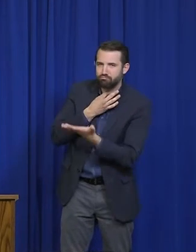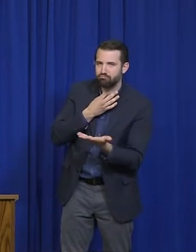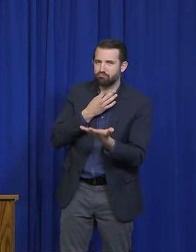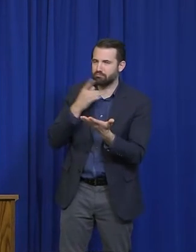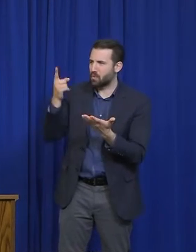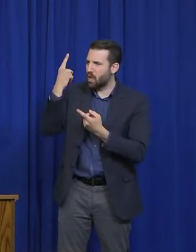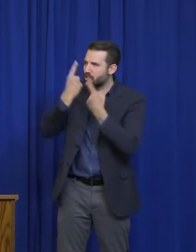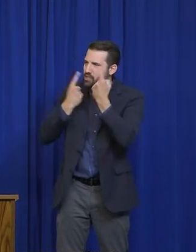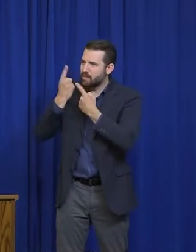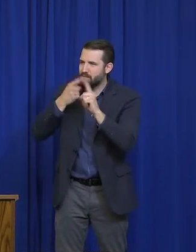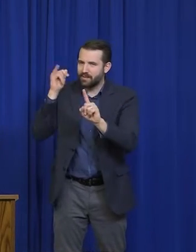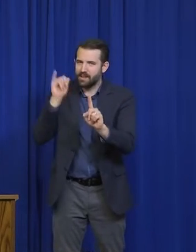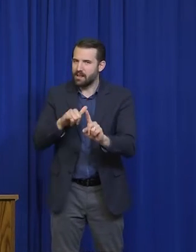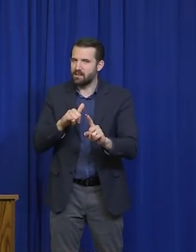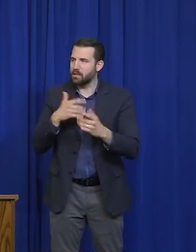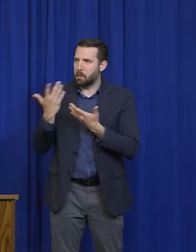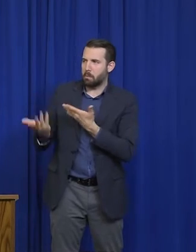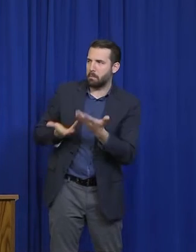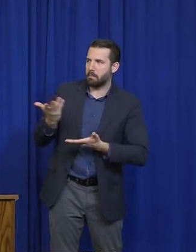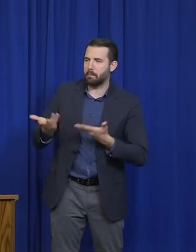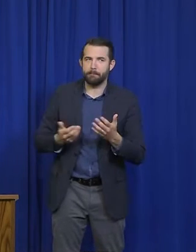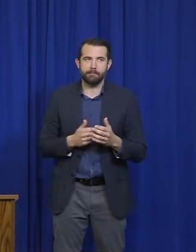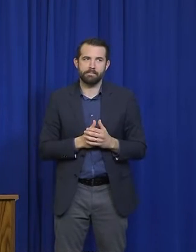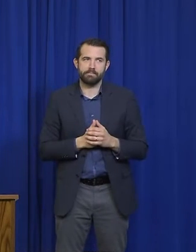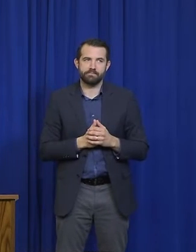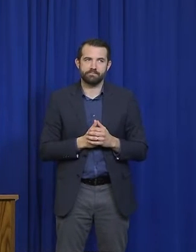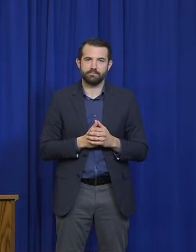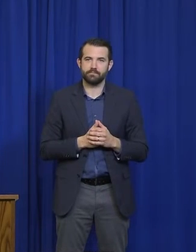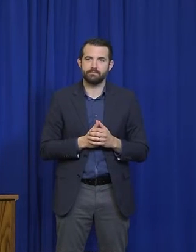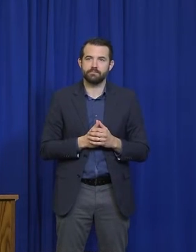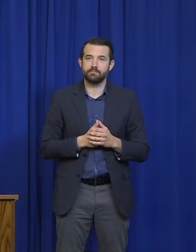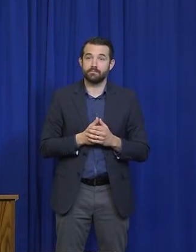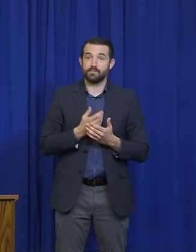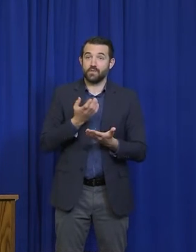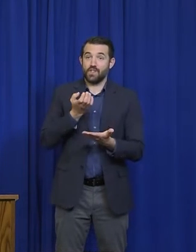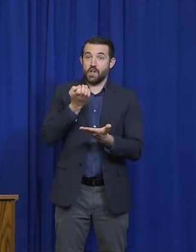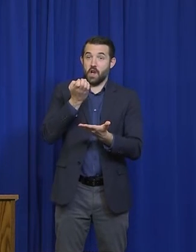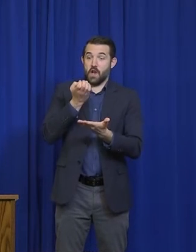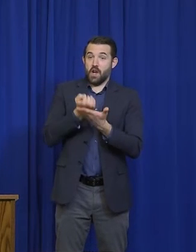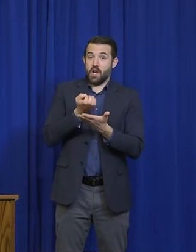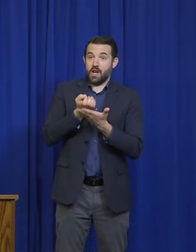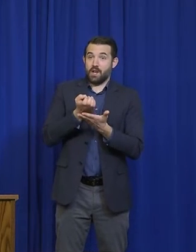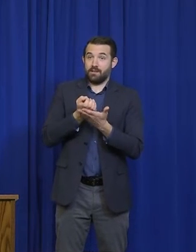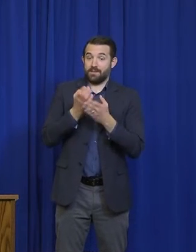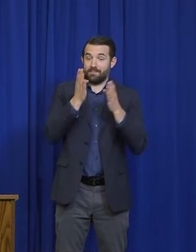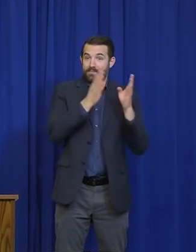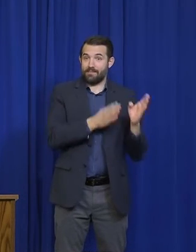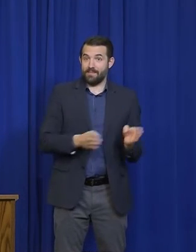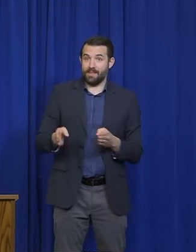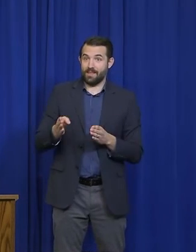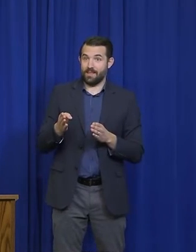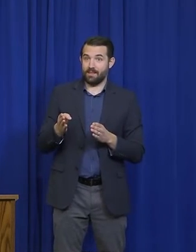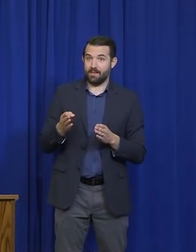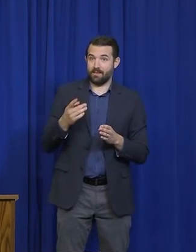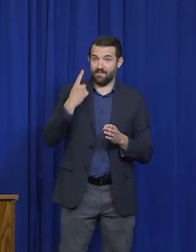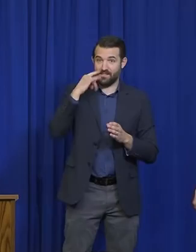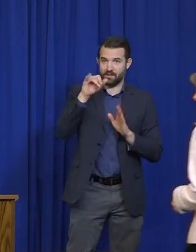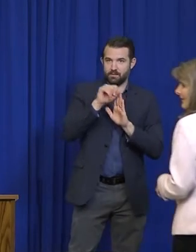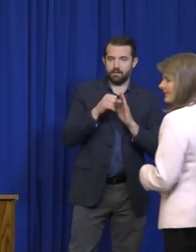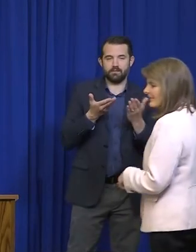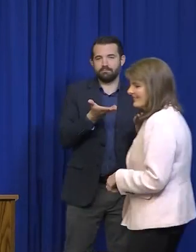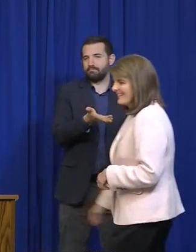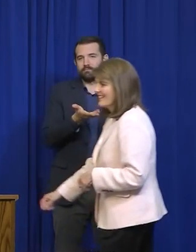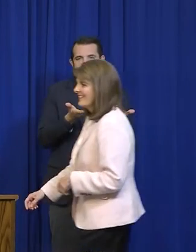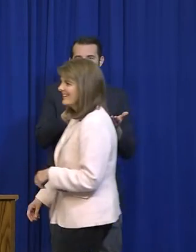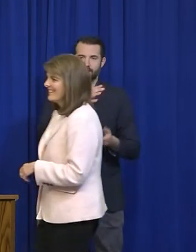doing. The state, economically, we don't have a plan to, you know, Commissioner